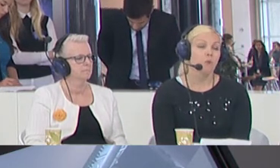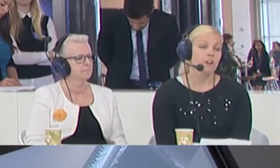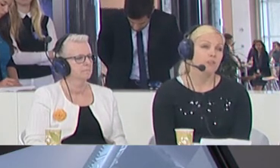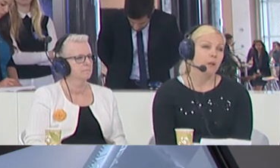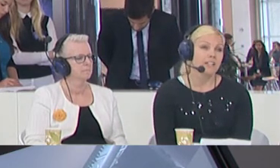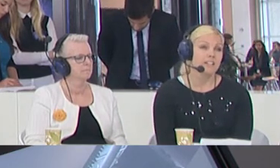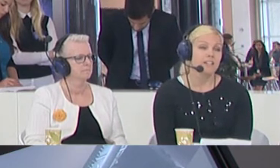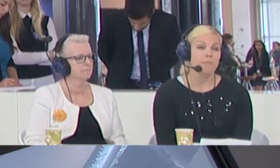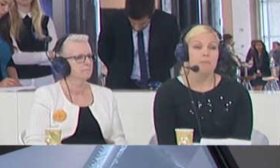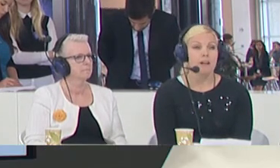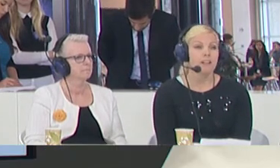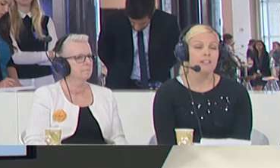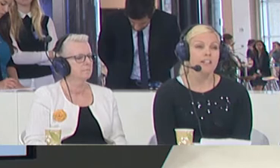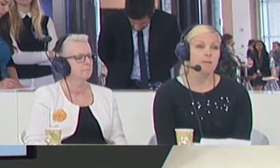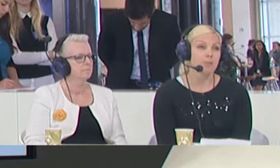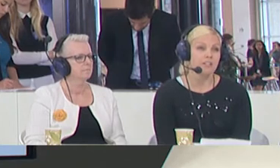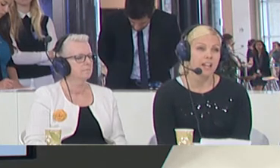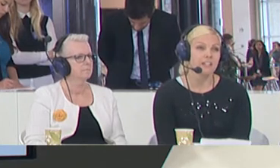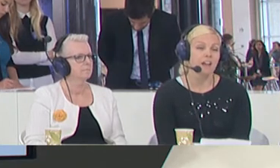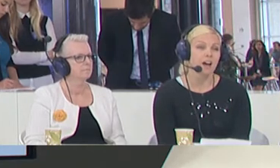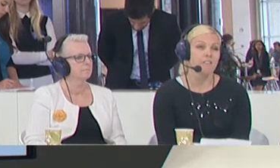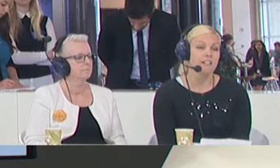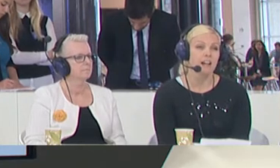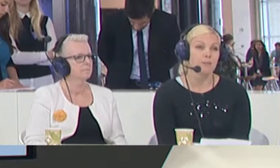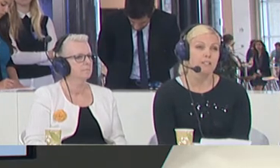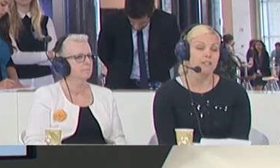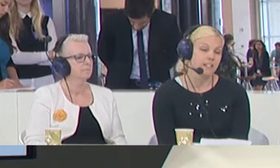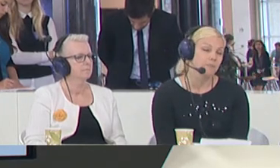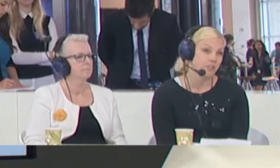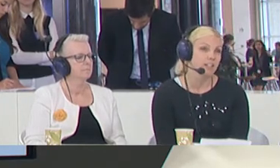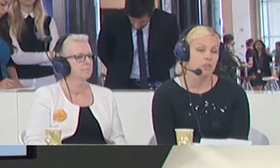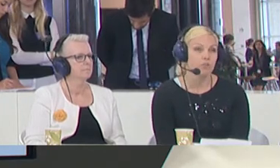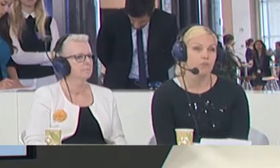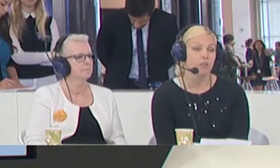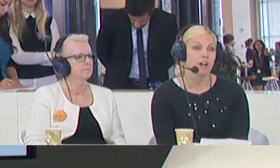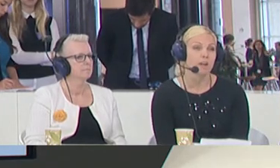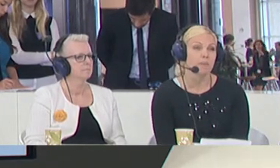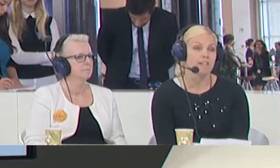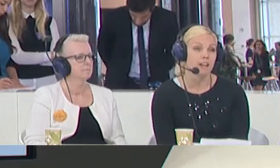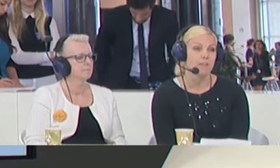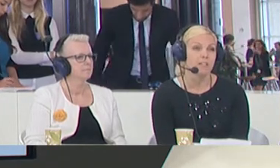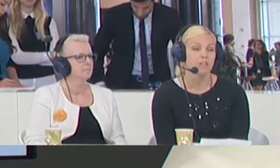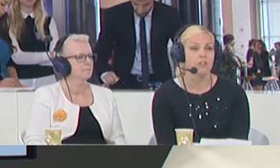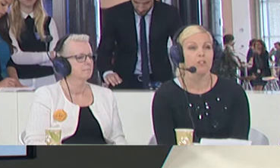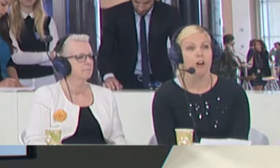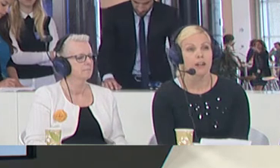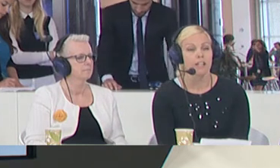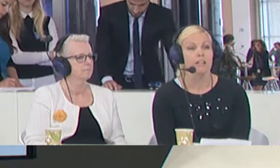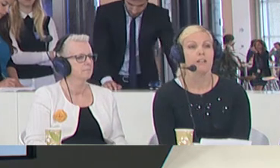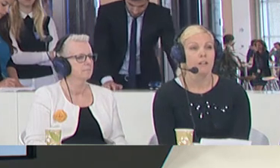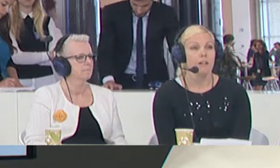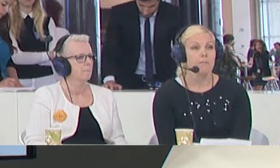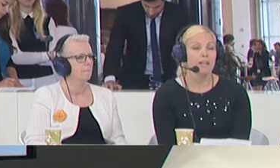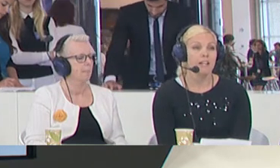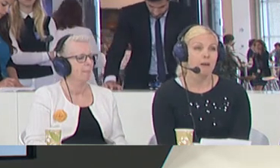For the weighted system, the 10% of asylums, the 10% used for asylum seekers already